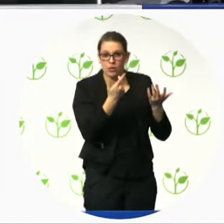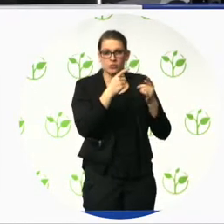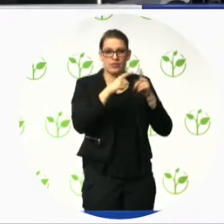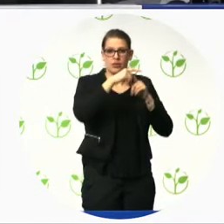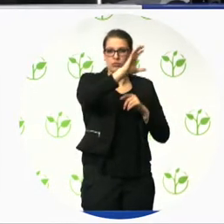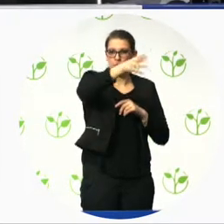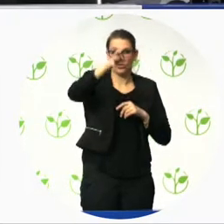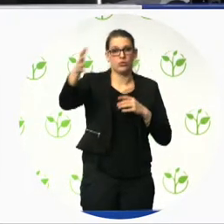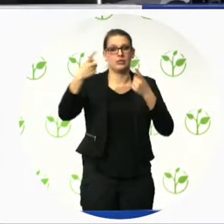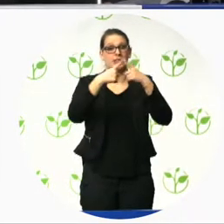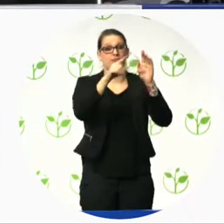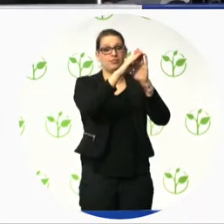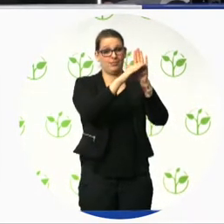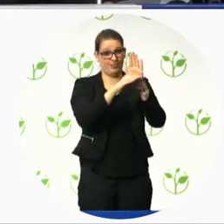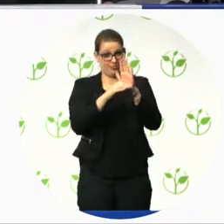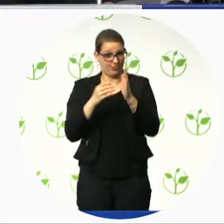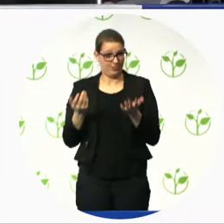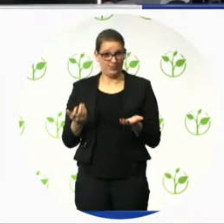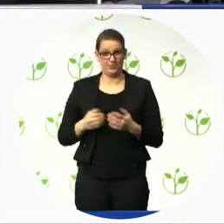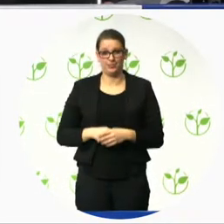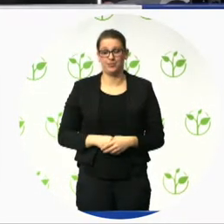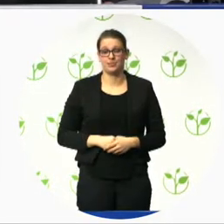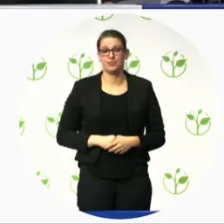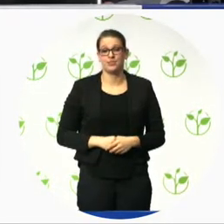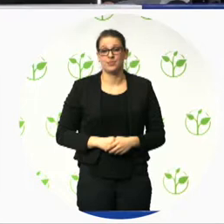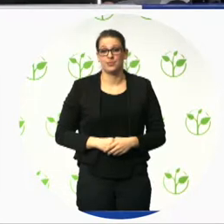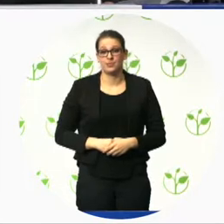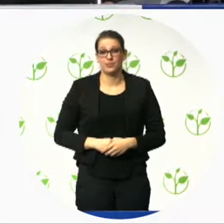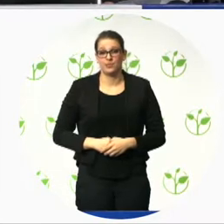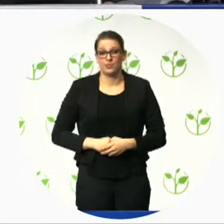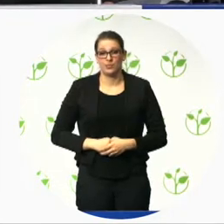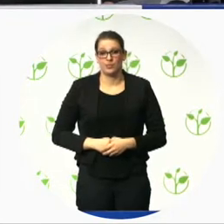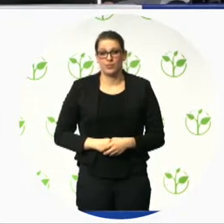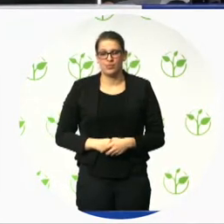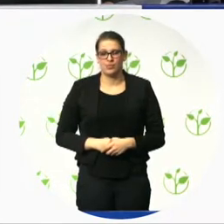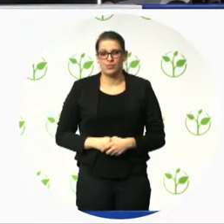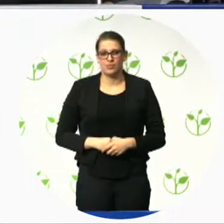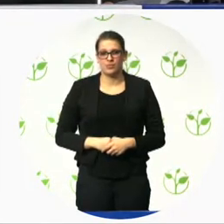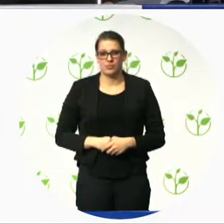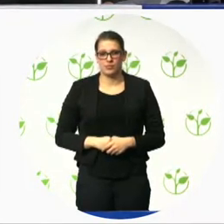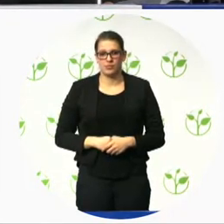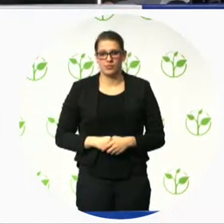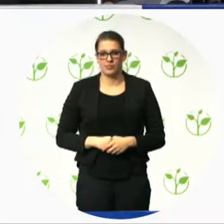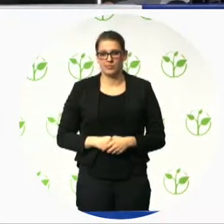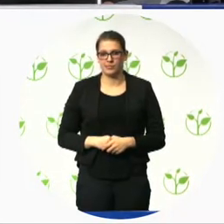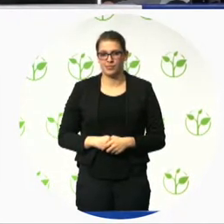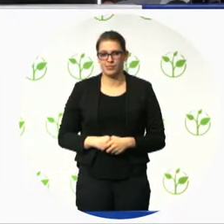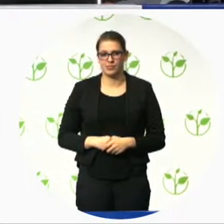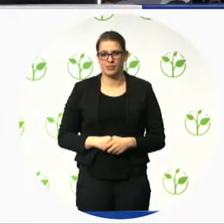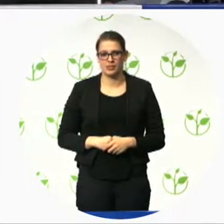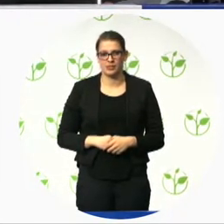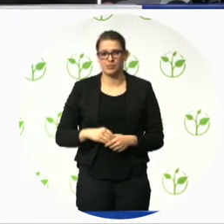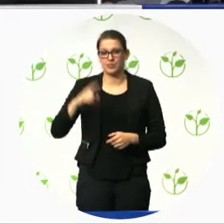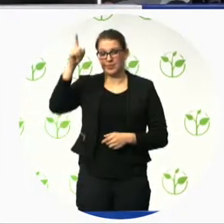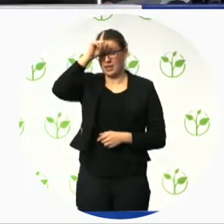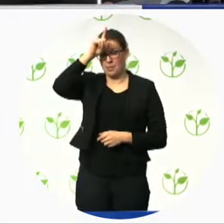offer certificates based on different approaches, for example, in Germany, the BIDFAO, which is a little bit kind of